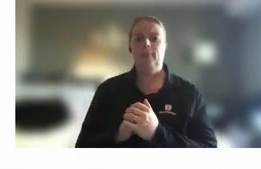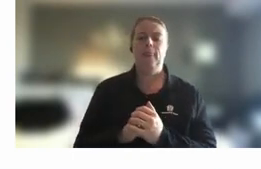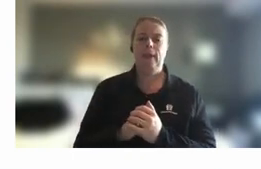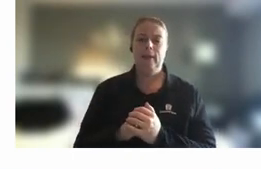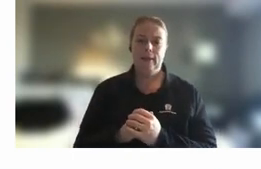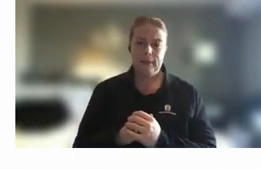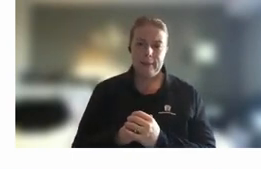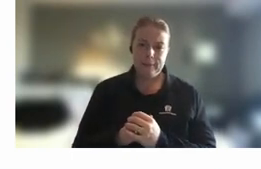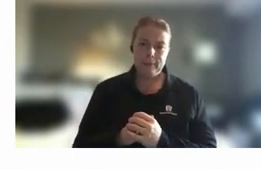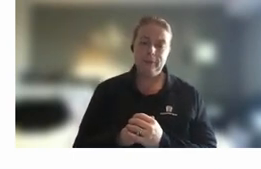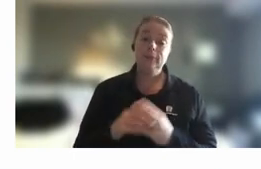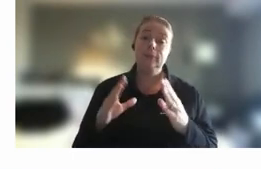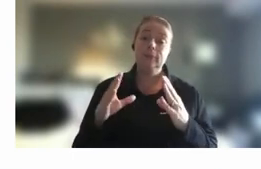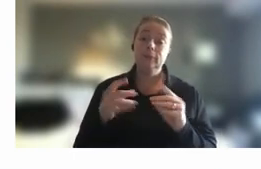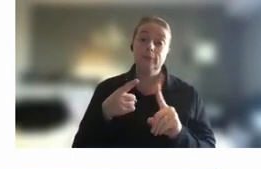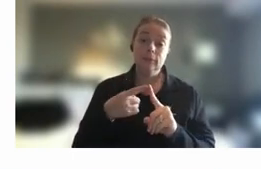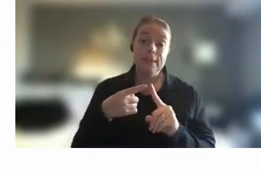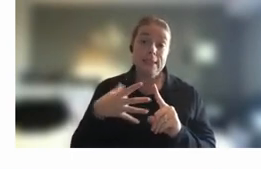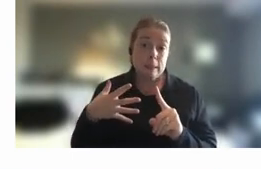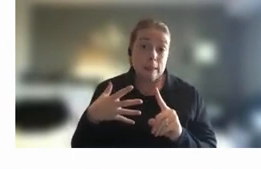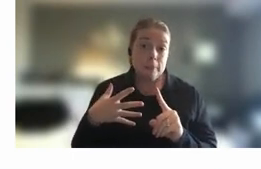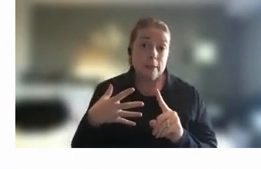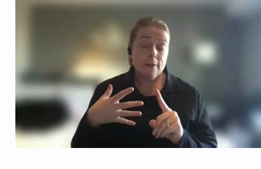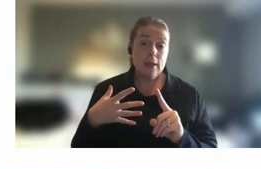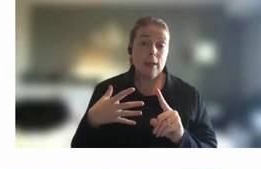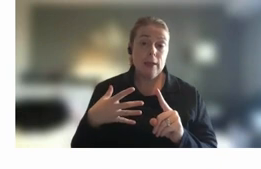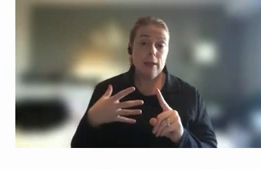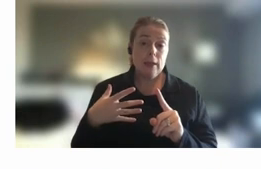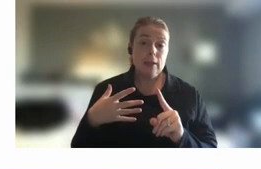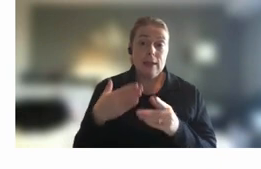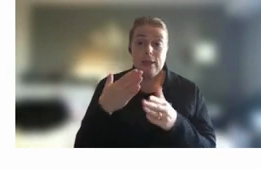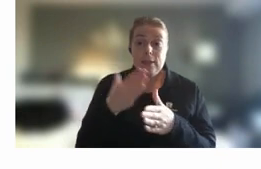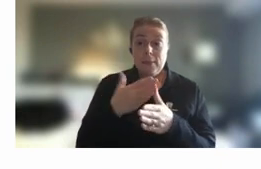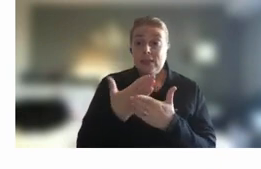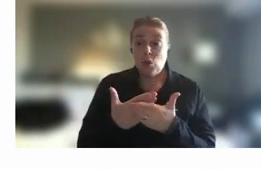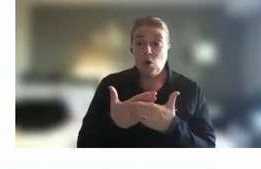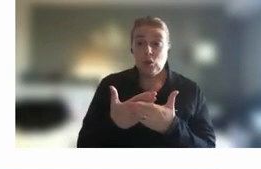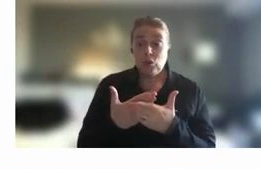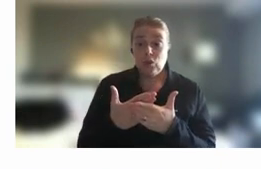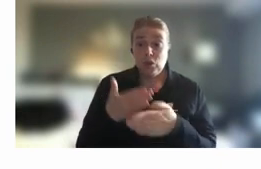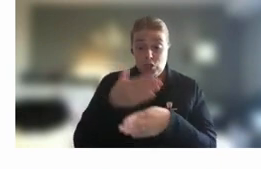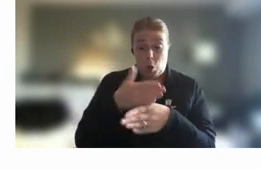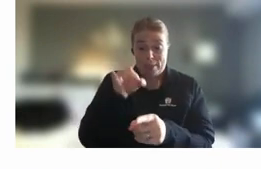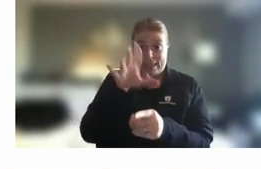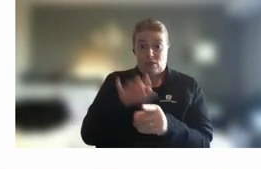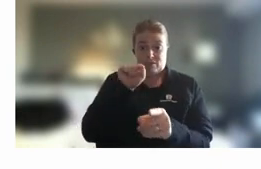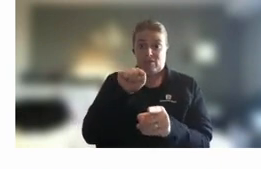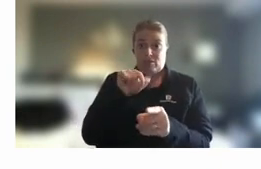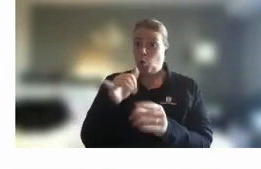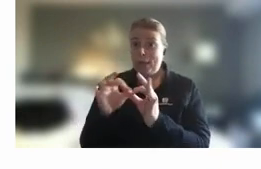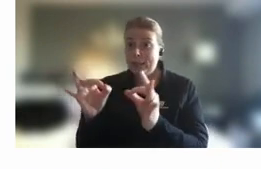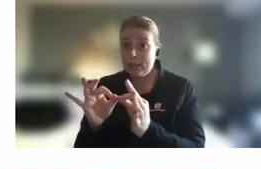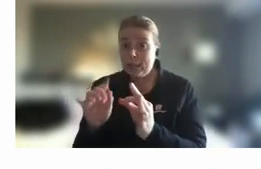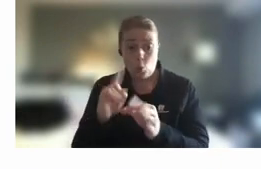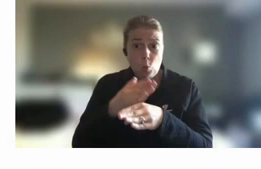here and then the specifics do depend on the specifics of the job the specifics of the agency what work needs to be done